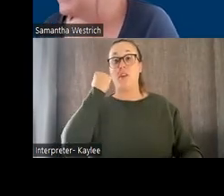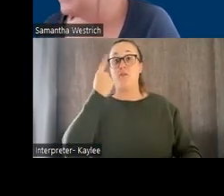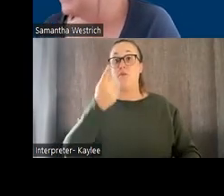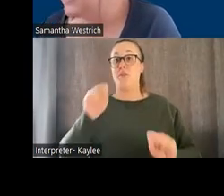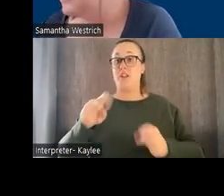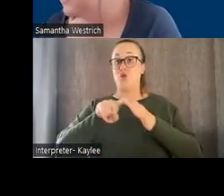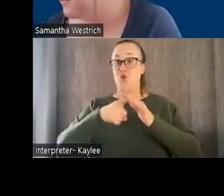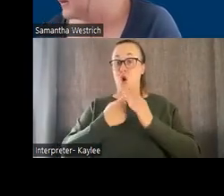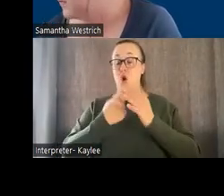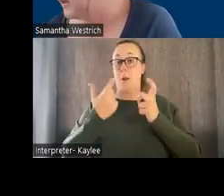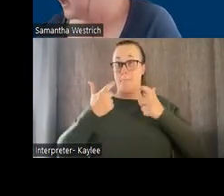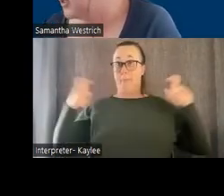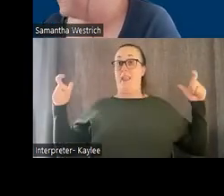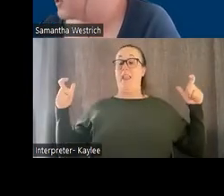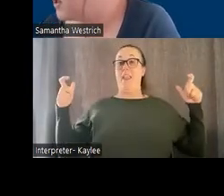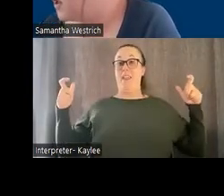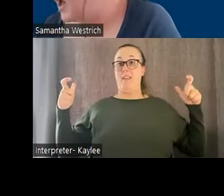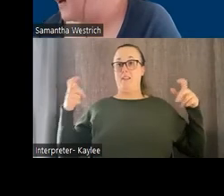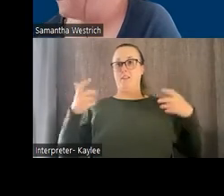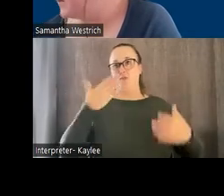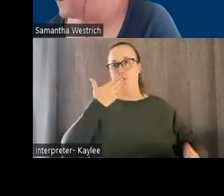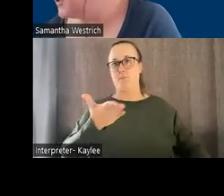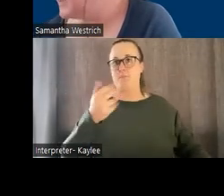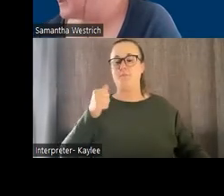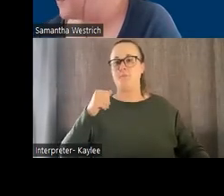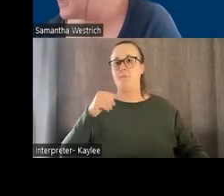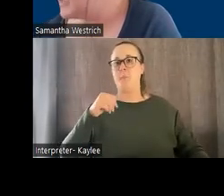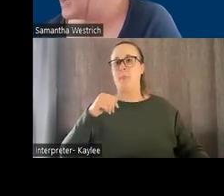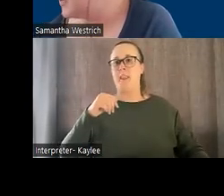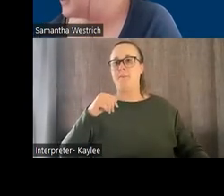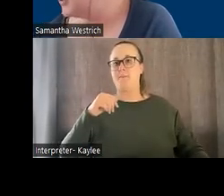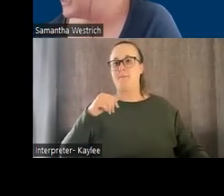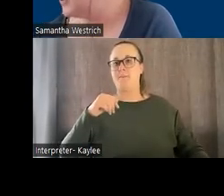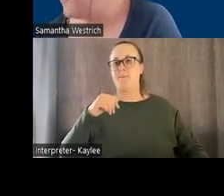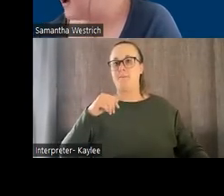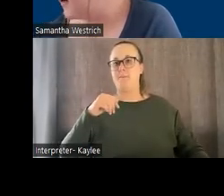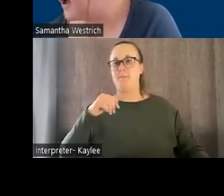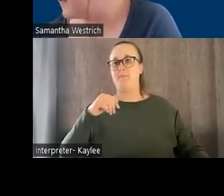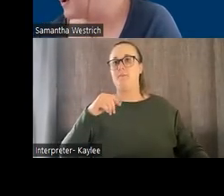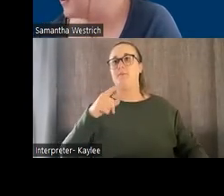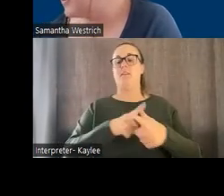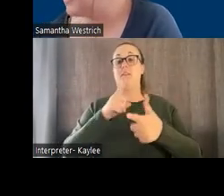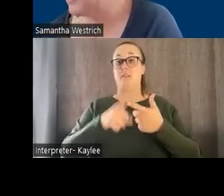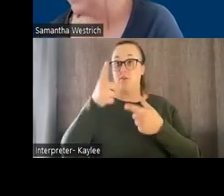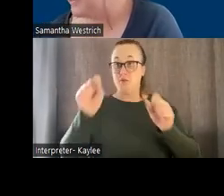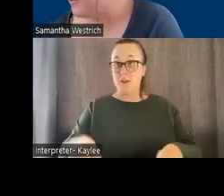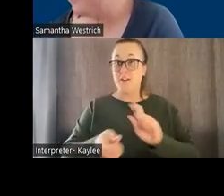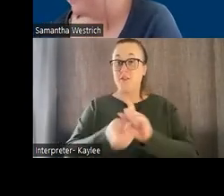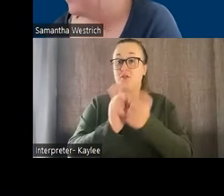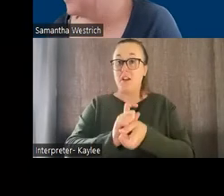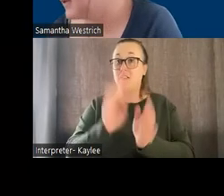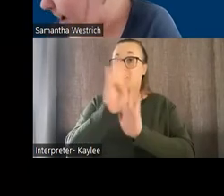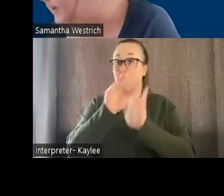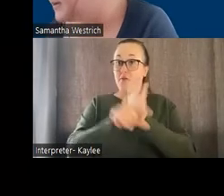size, that's, that's really good. Um, but you can come in and you can change the background color and they